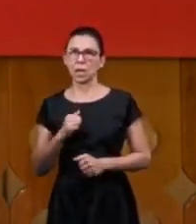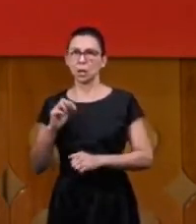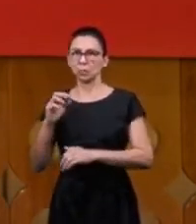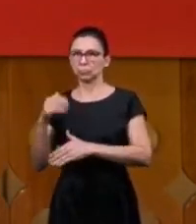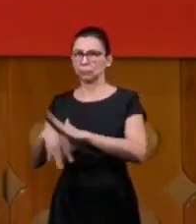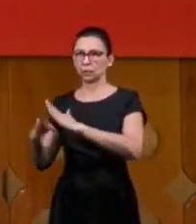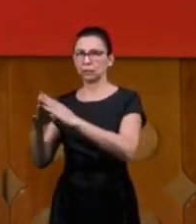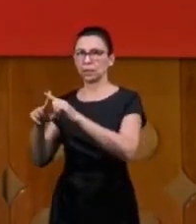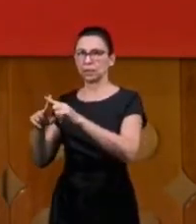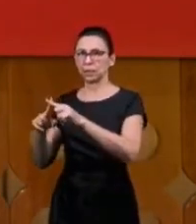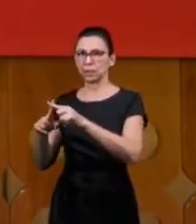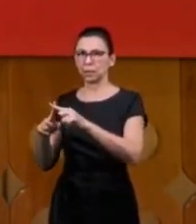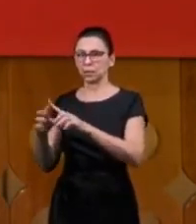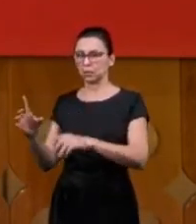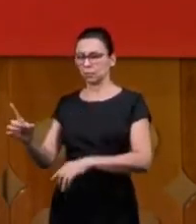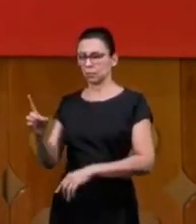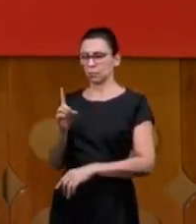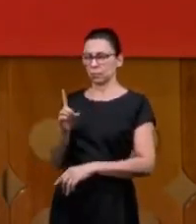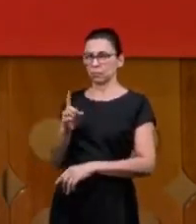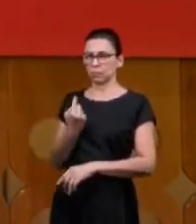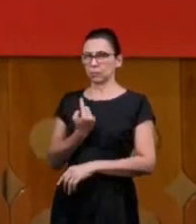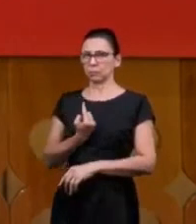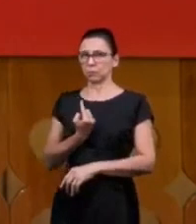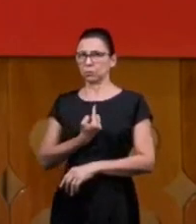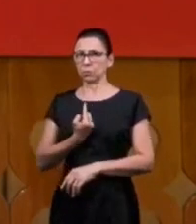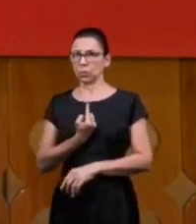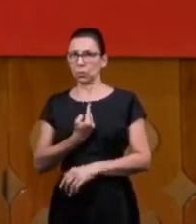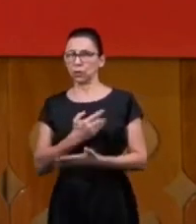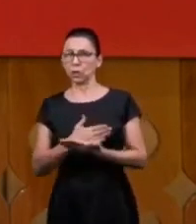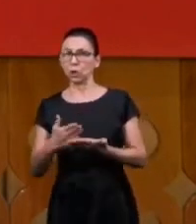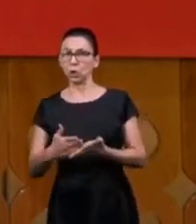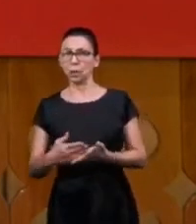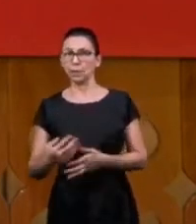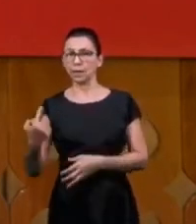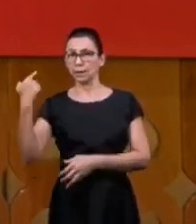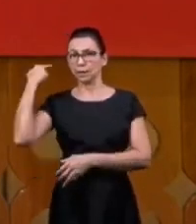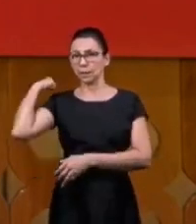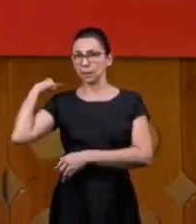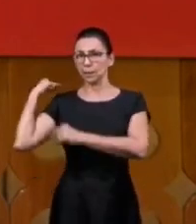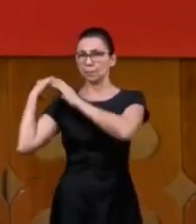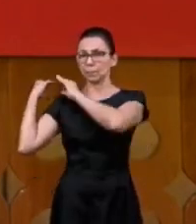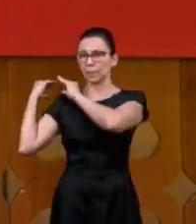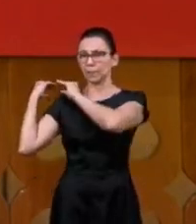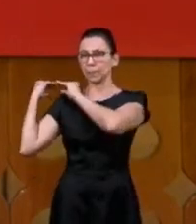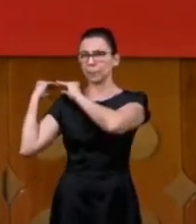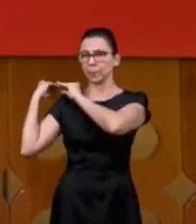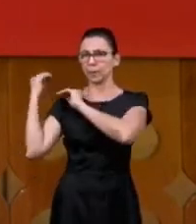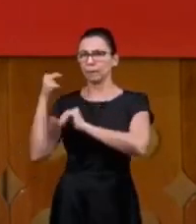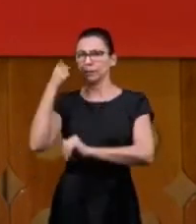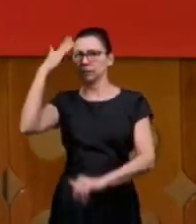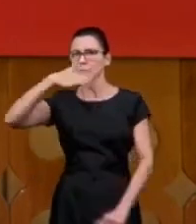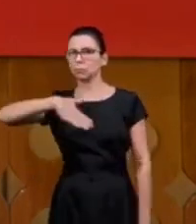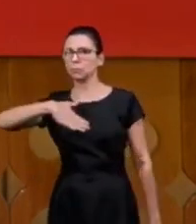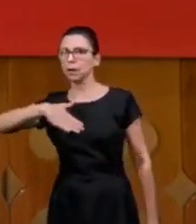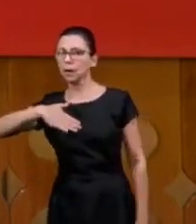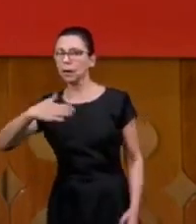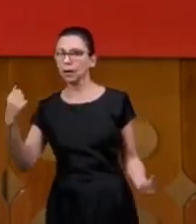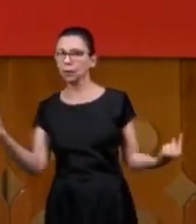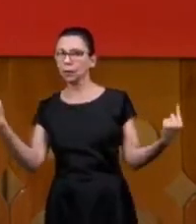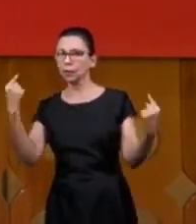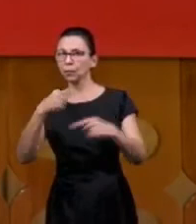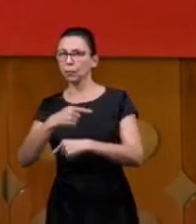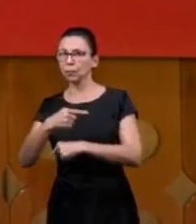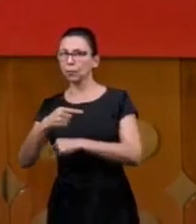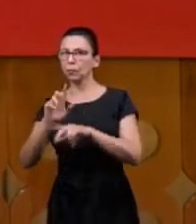start to talk about things behind don't do this if you say something isolated against the